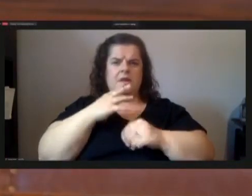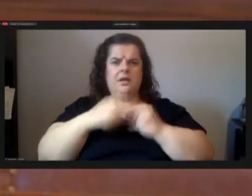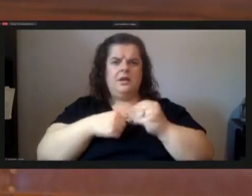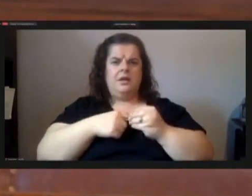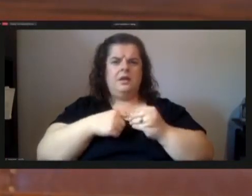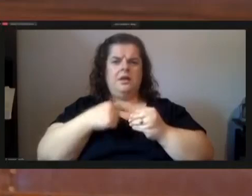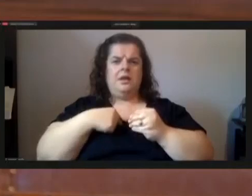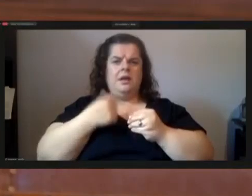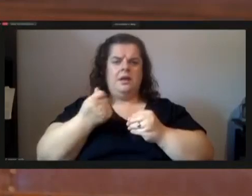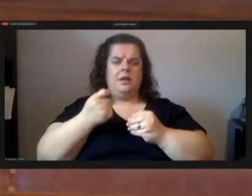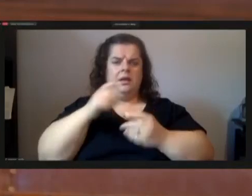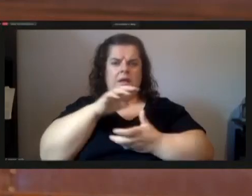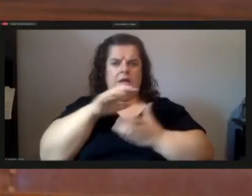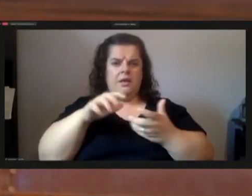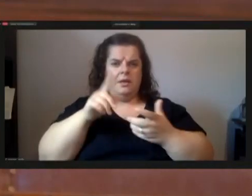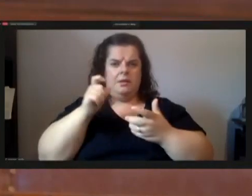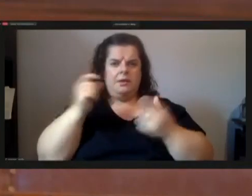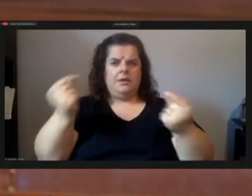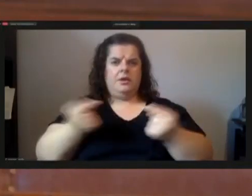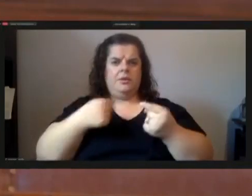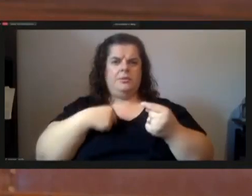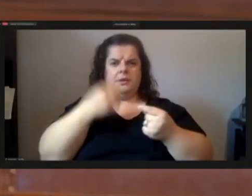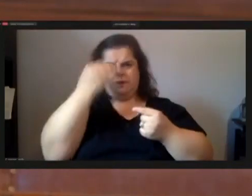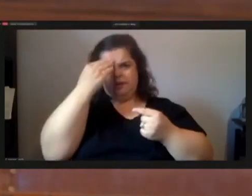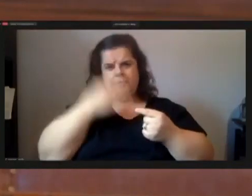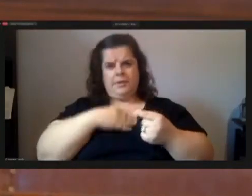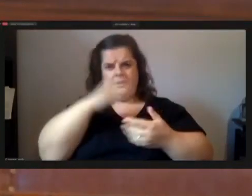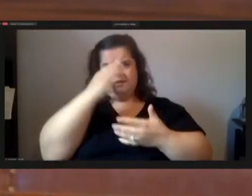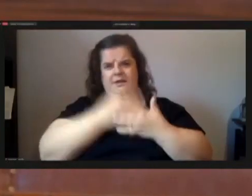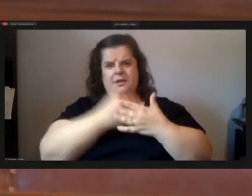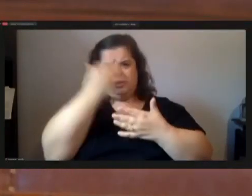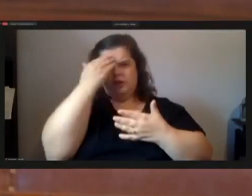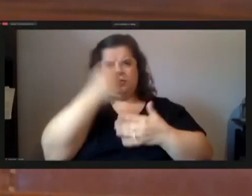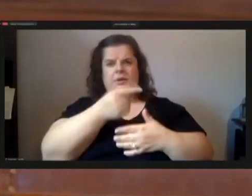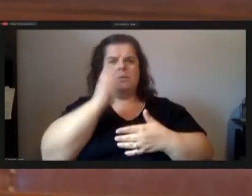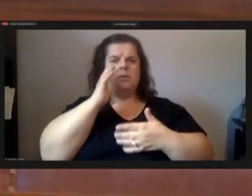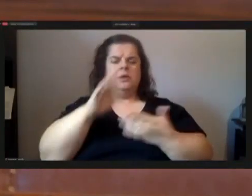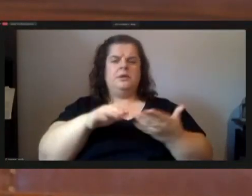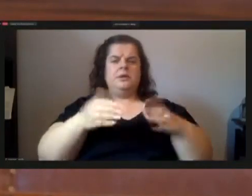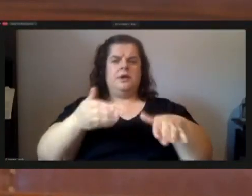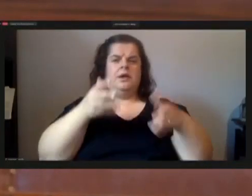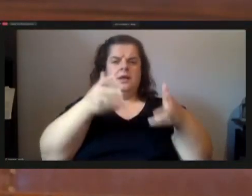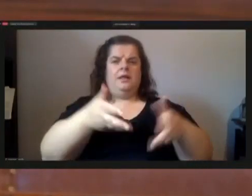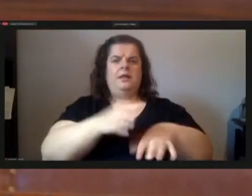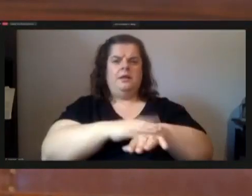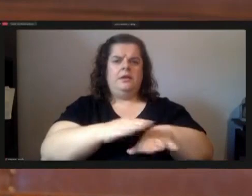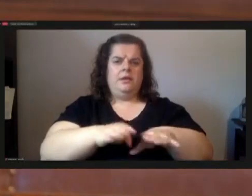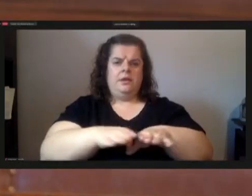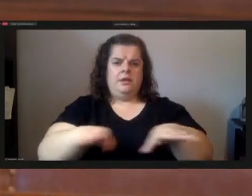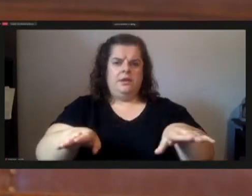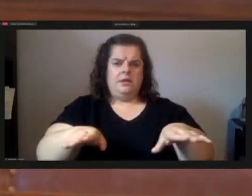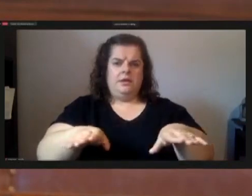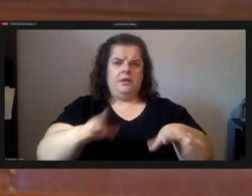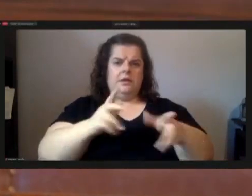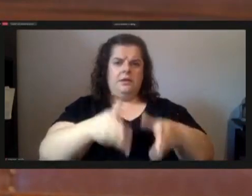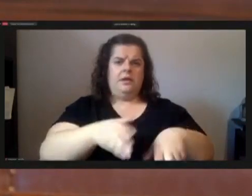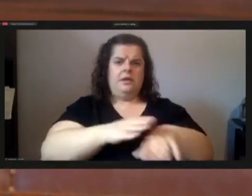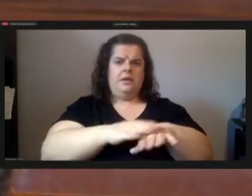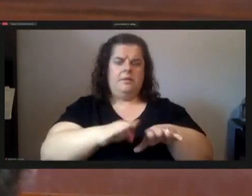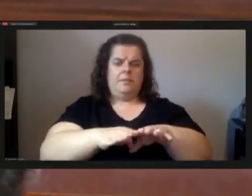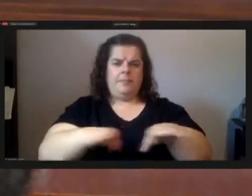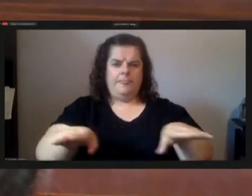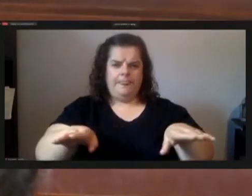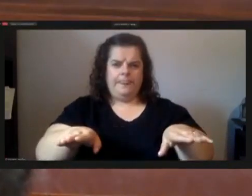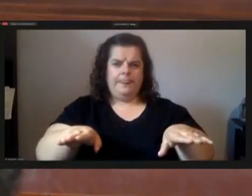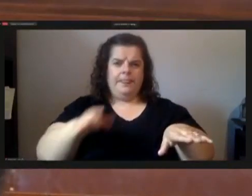confused because it hurts me to know that my son knew he's going to die if they left him on the floor they left him on the floor the man came back